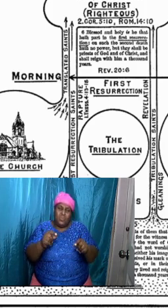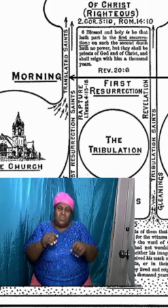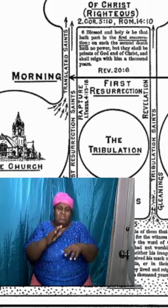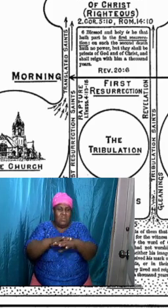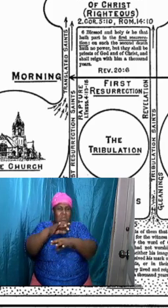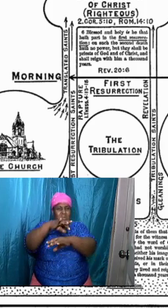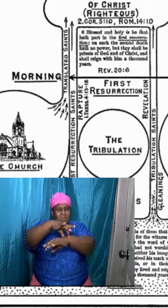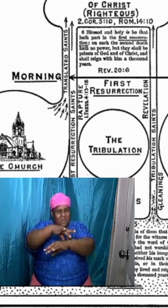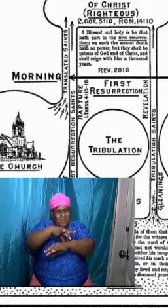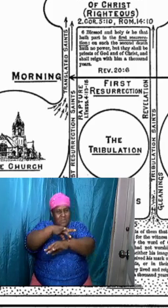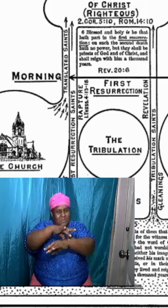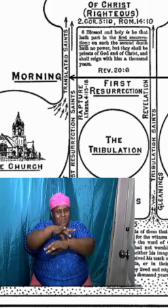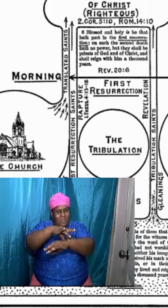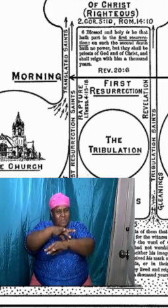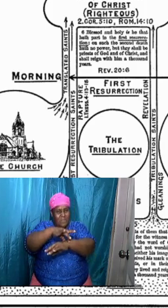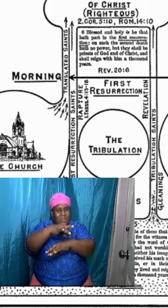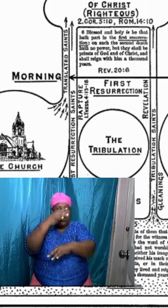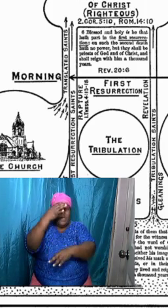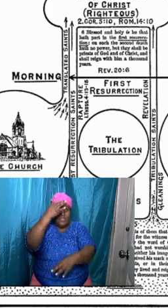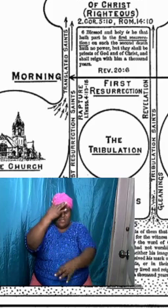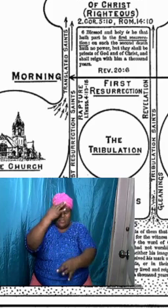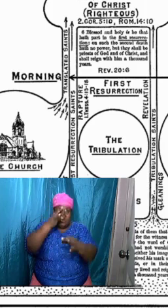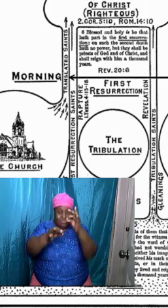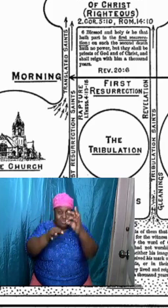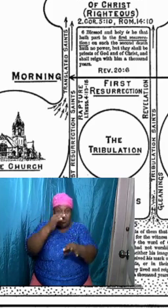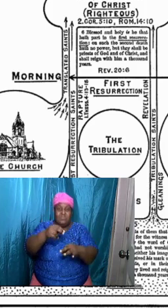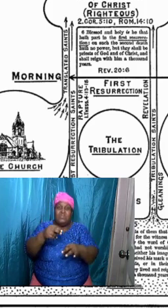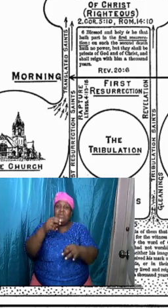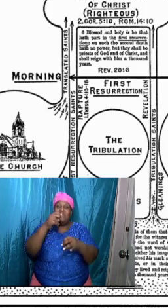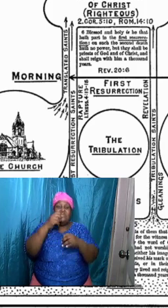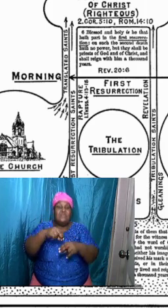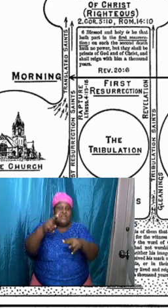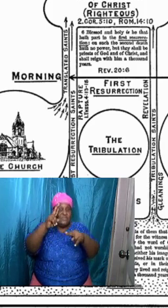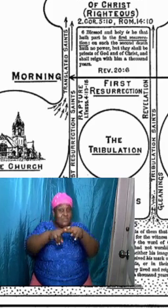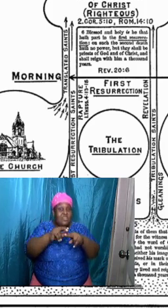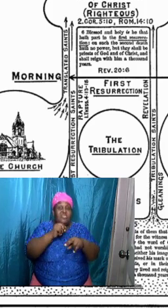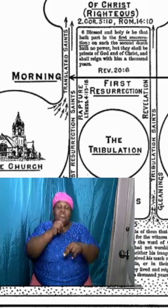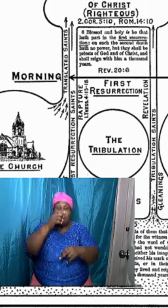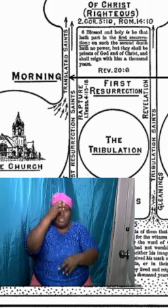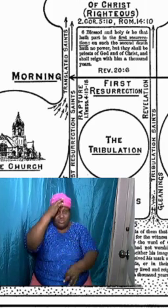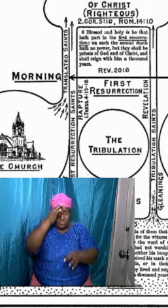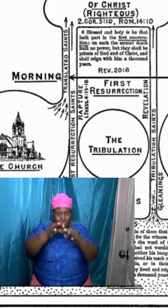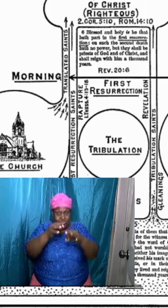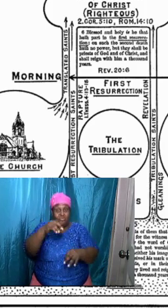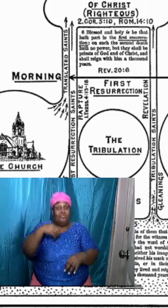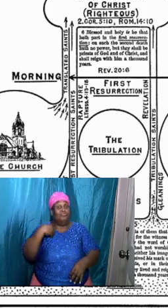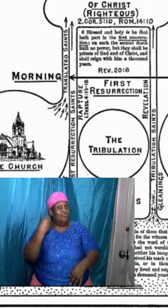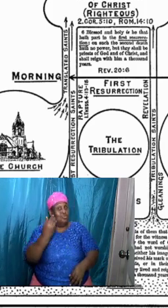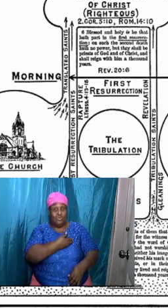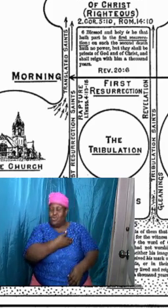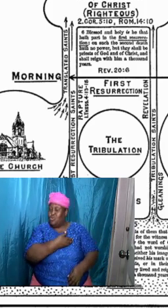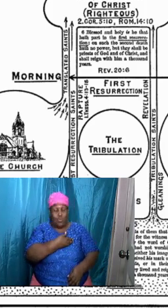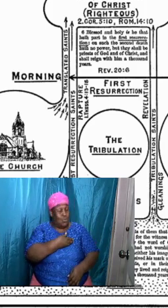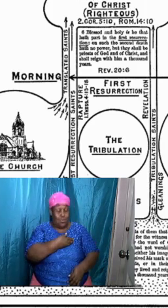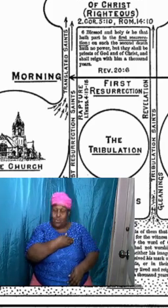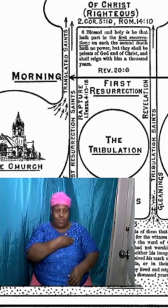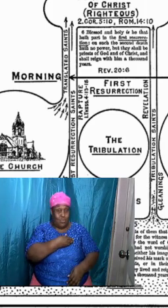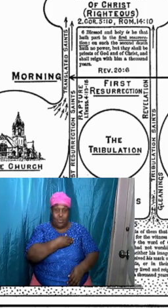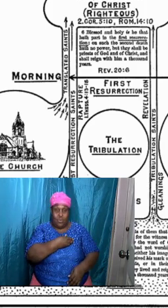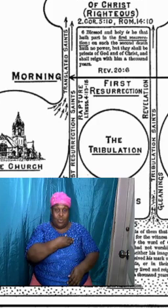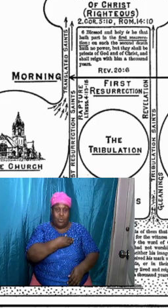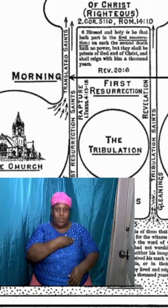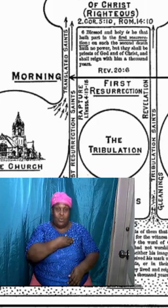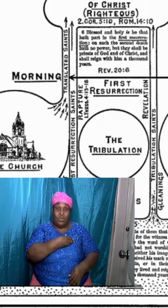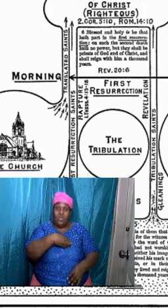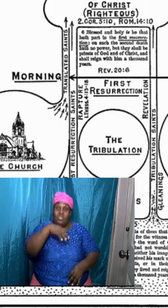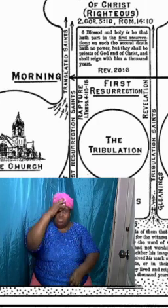seat is not to judge us for the sins that we have done. The judgment seat is to judge us for